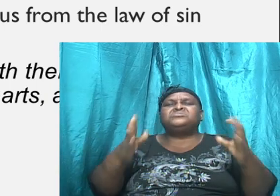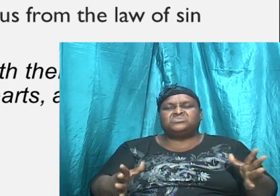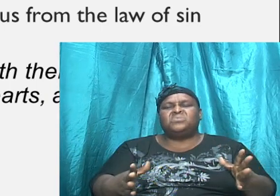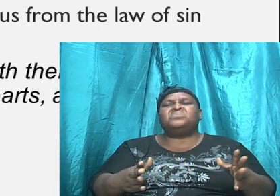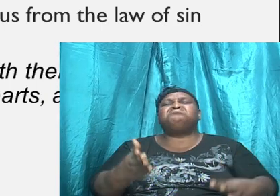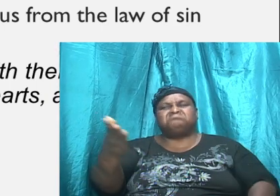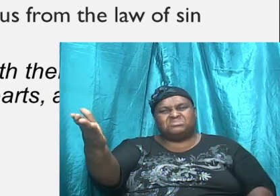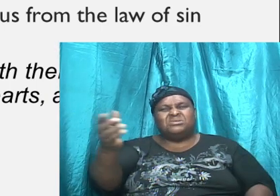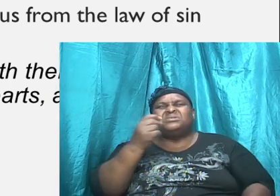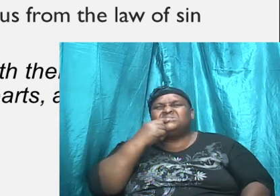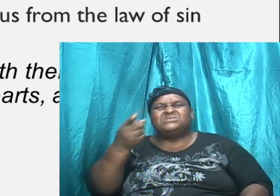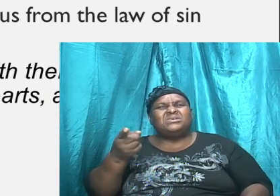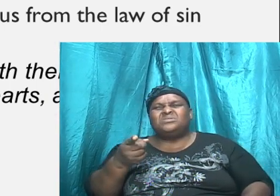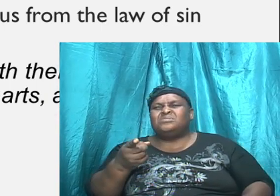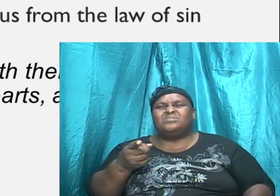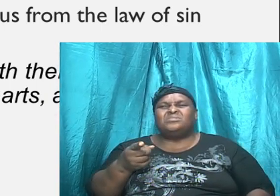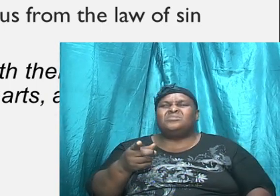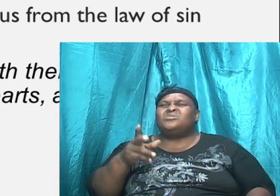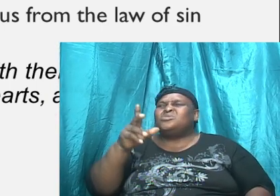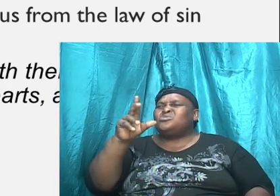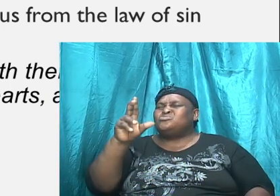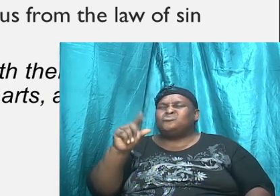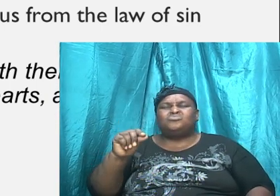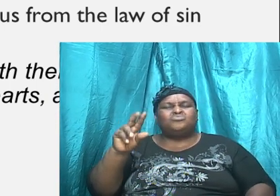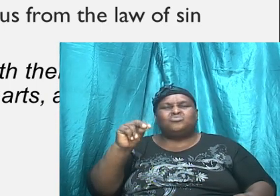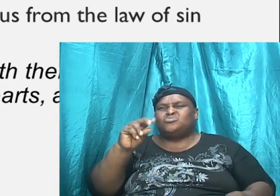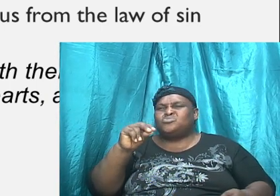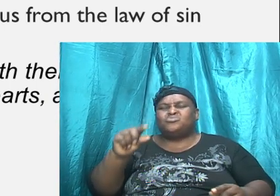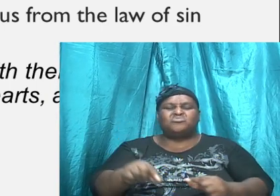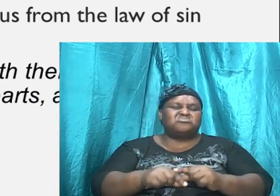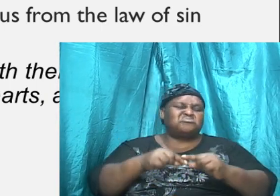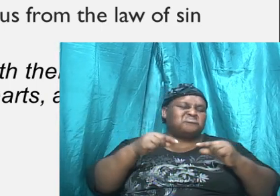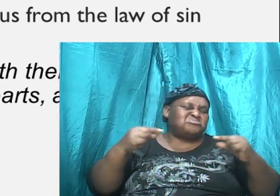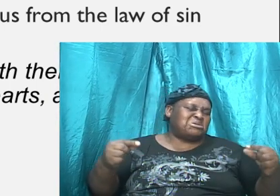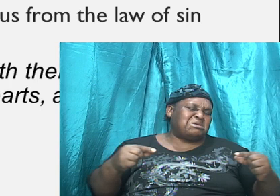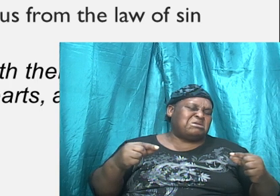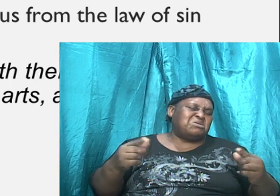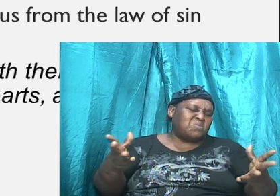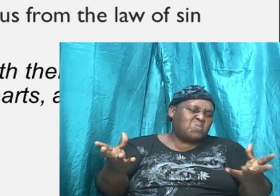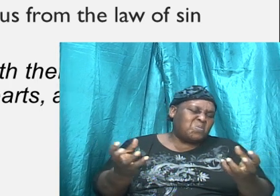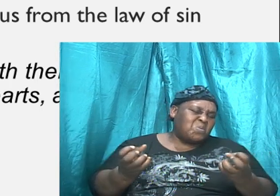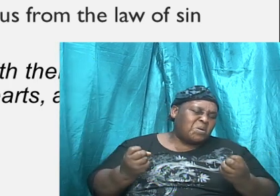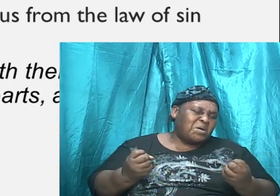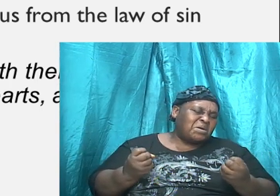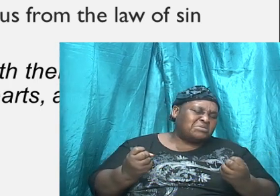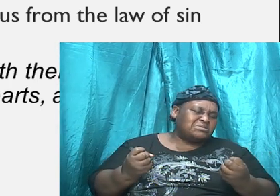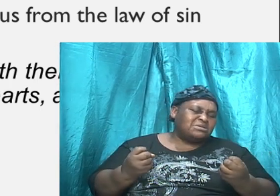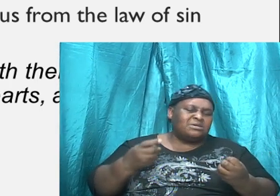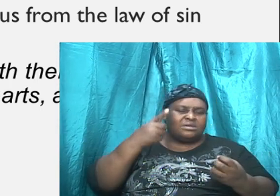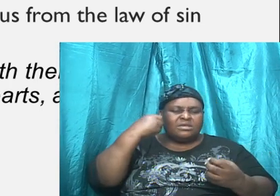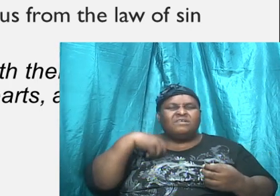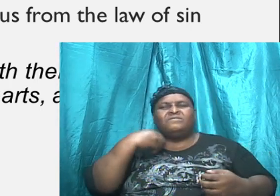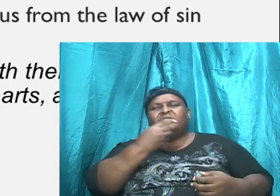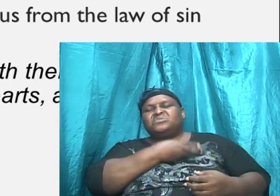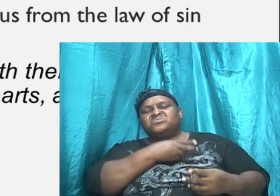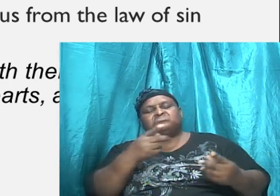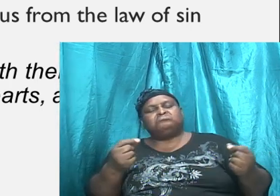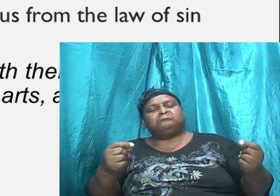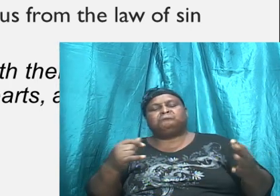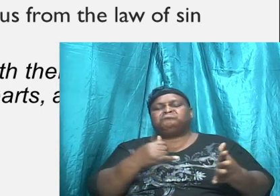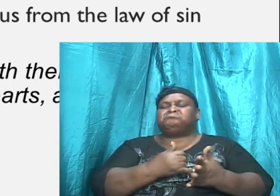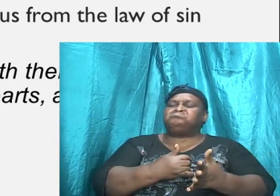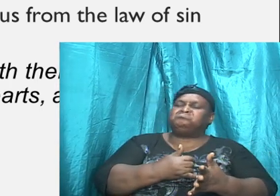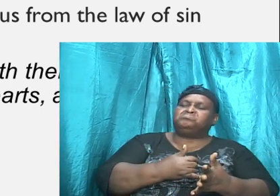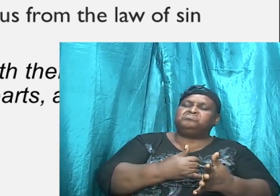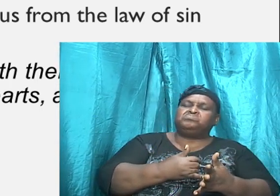that there is no great emotion, there is no great desire for us to do it. You